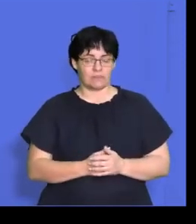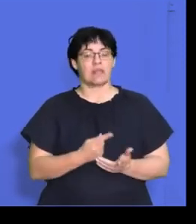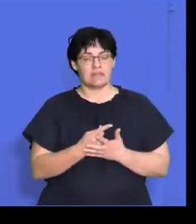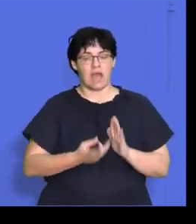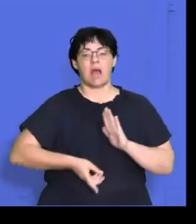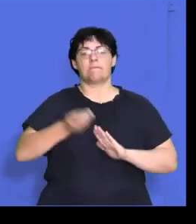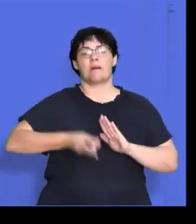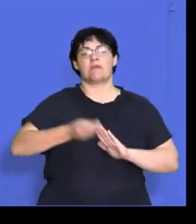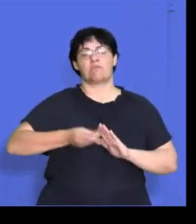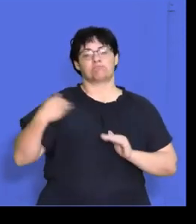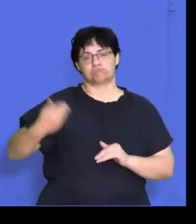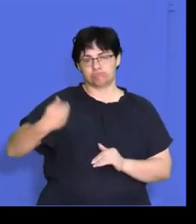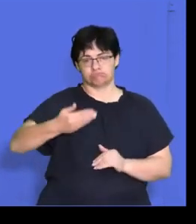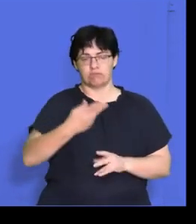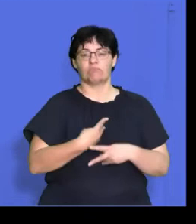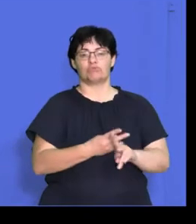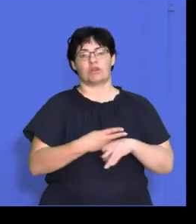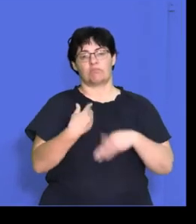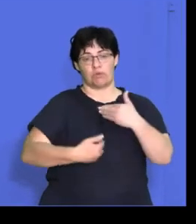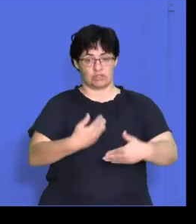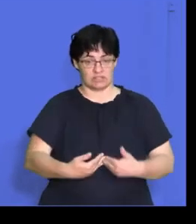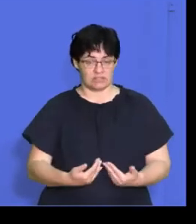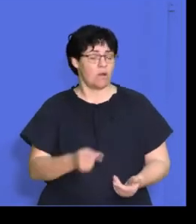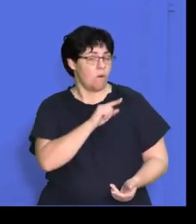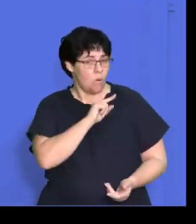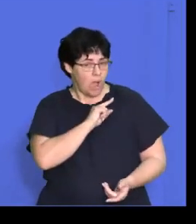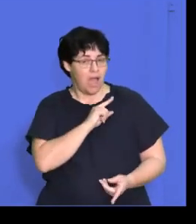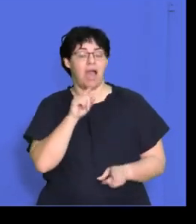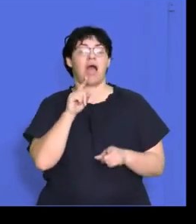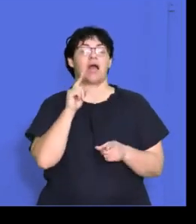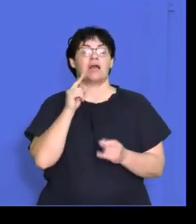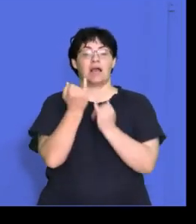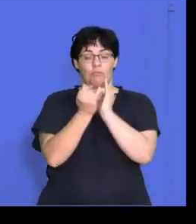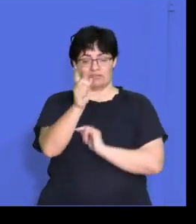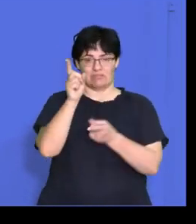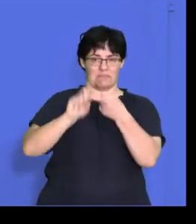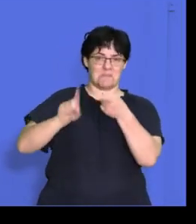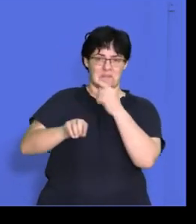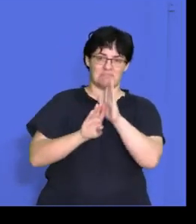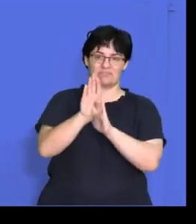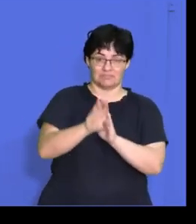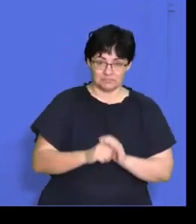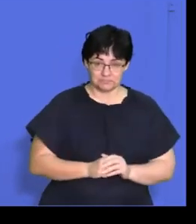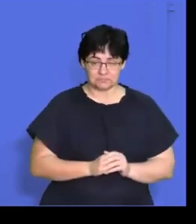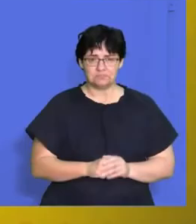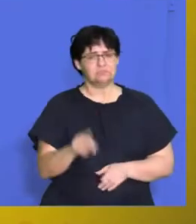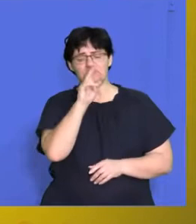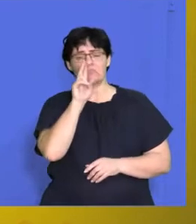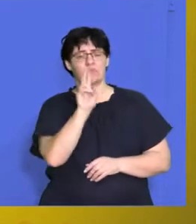upgrade their production processes to stay ahead of their competitors. So if we look